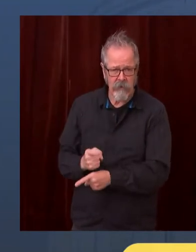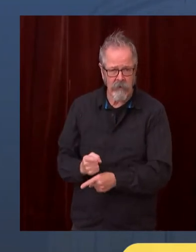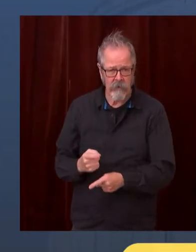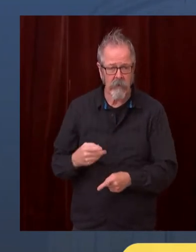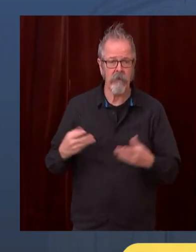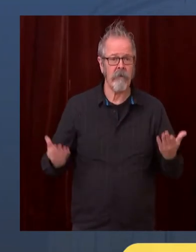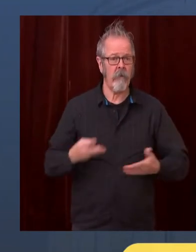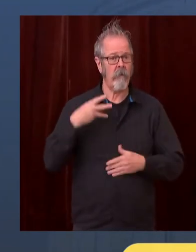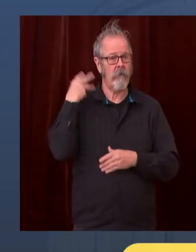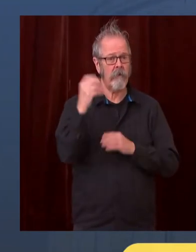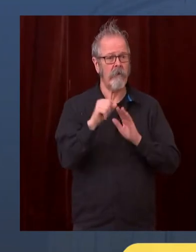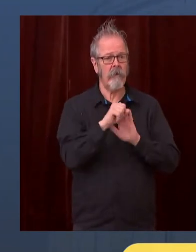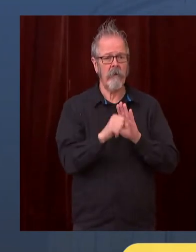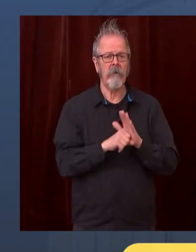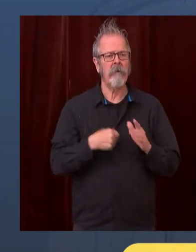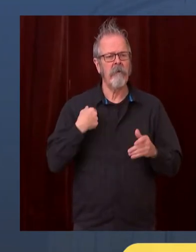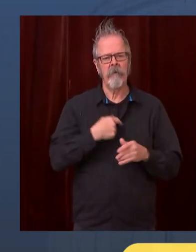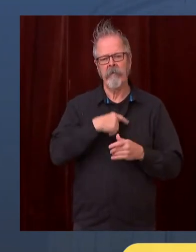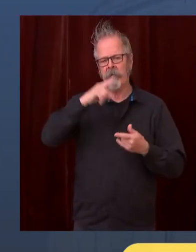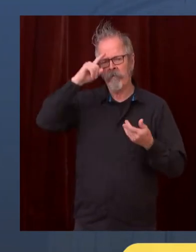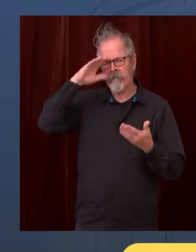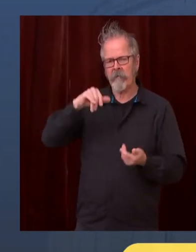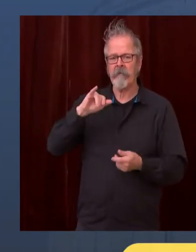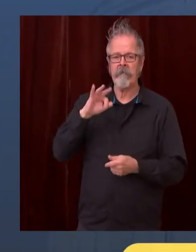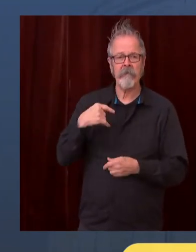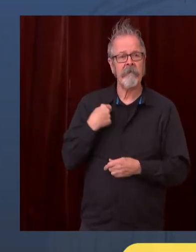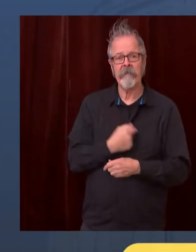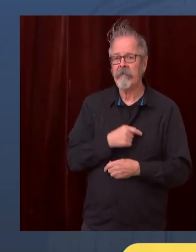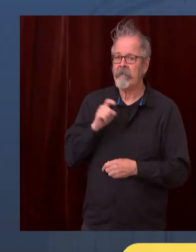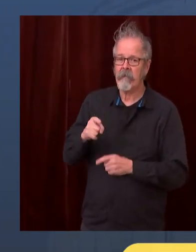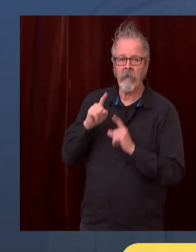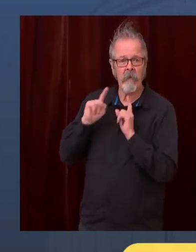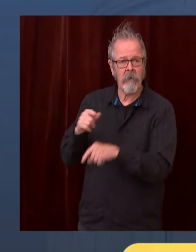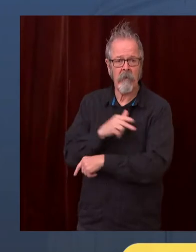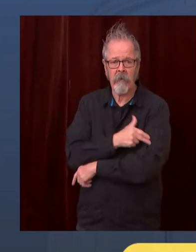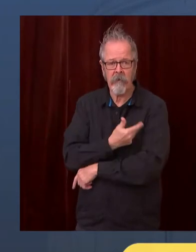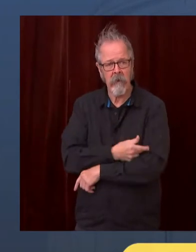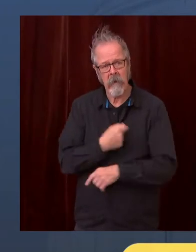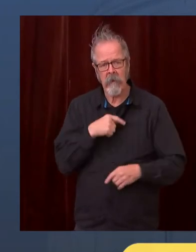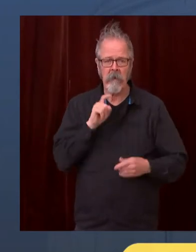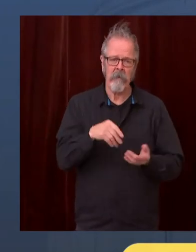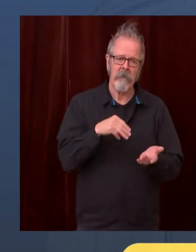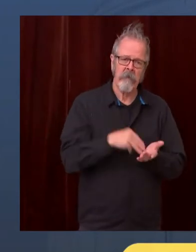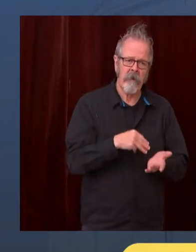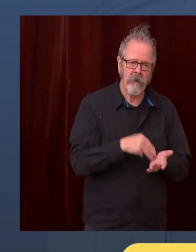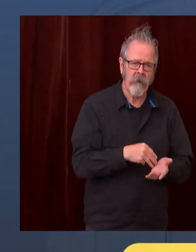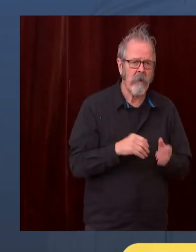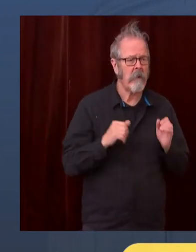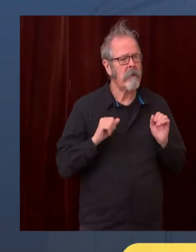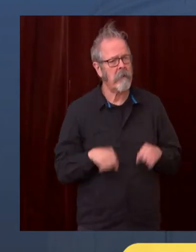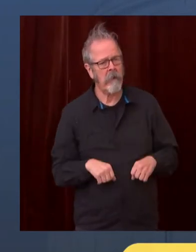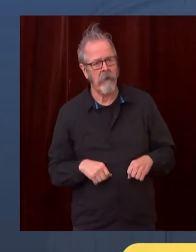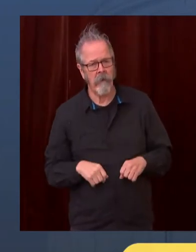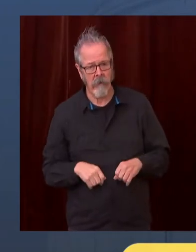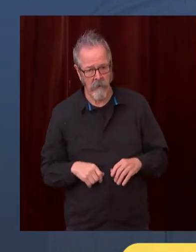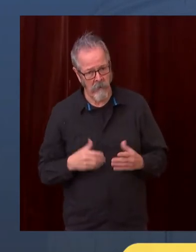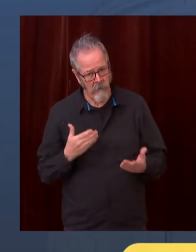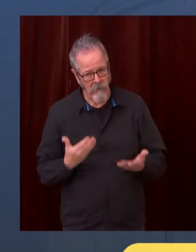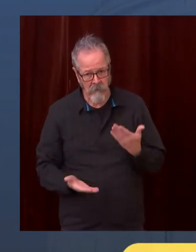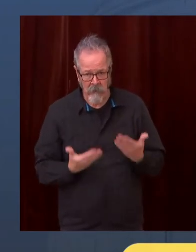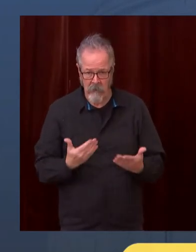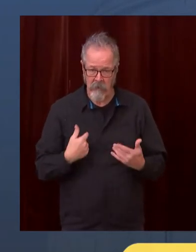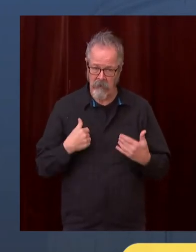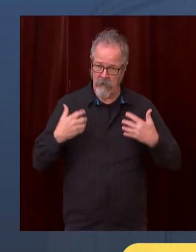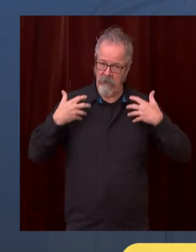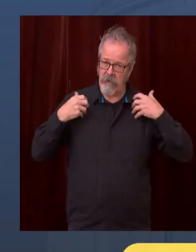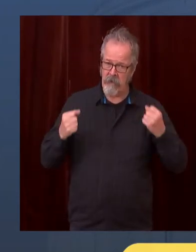or get diagnosed with cancer next week. And if this happens, you may need to be in an intensive care unit or you may